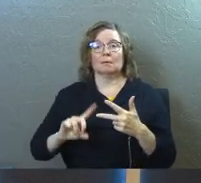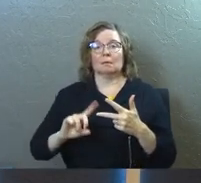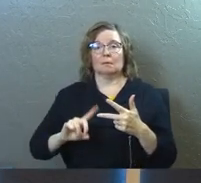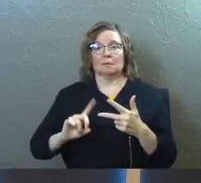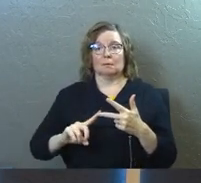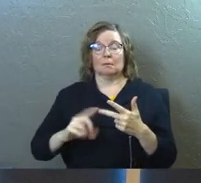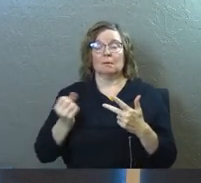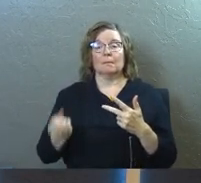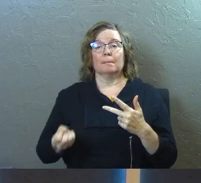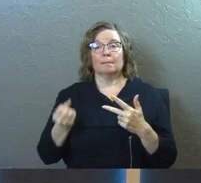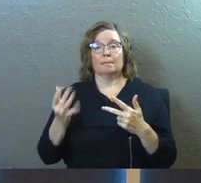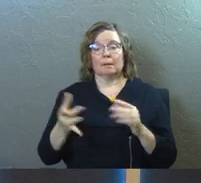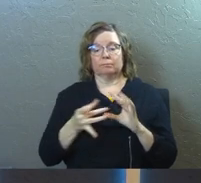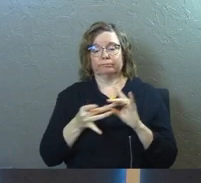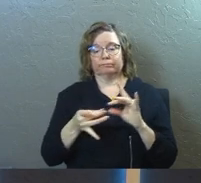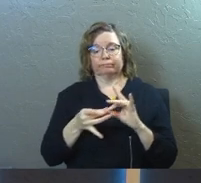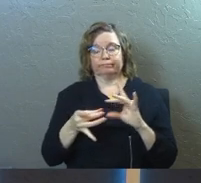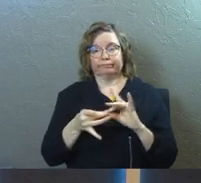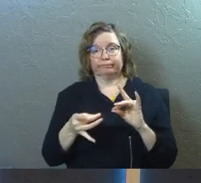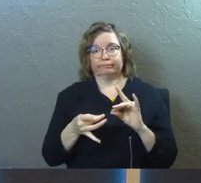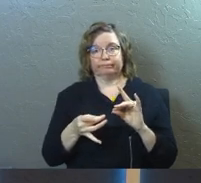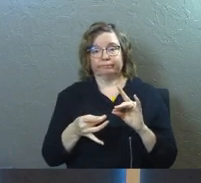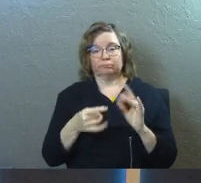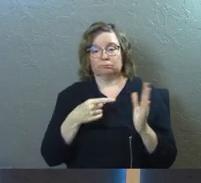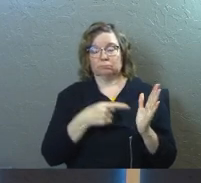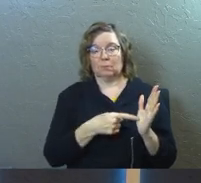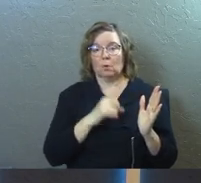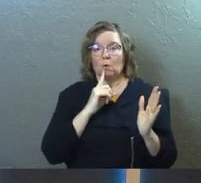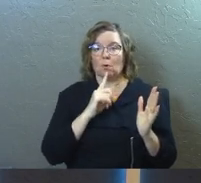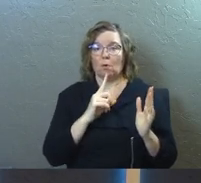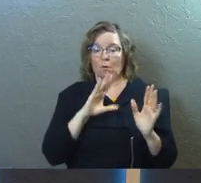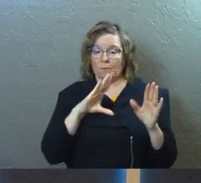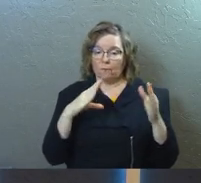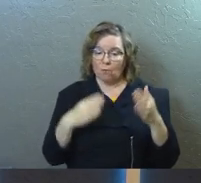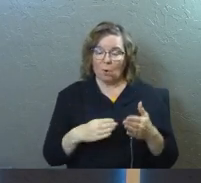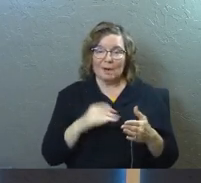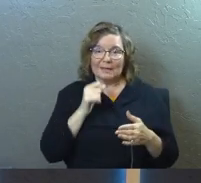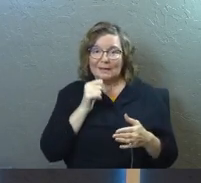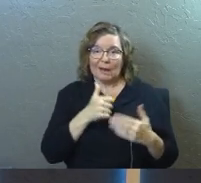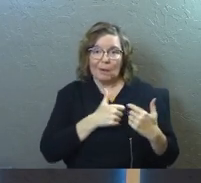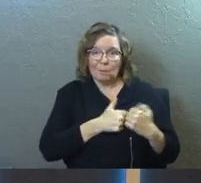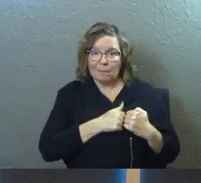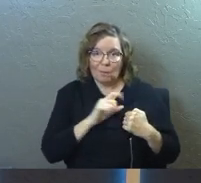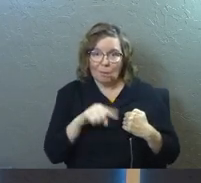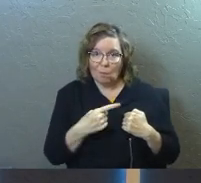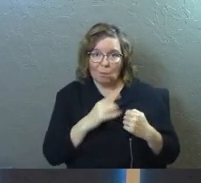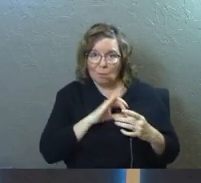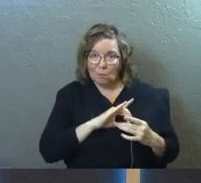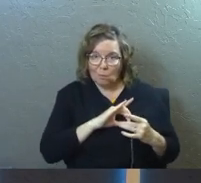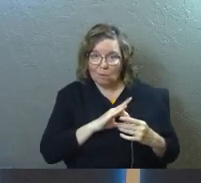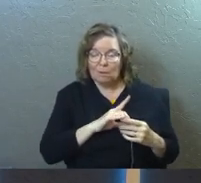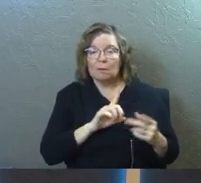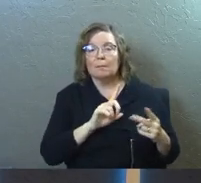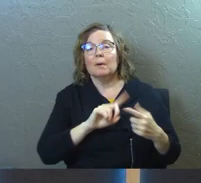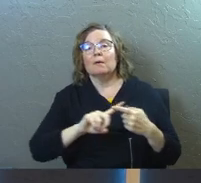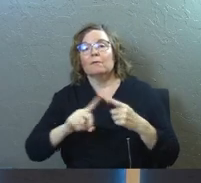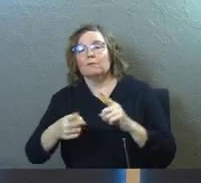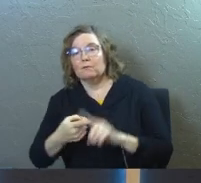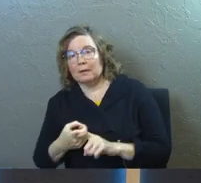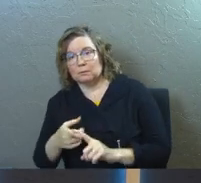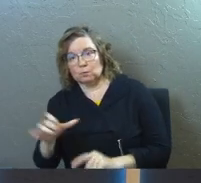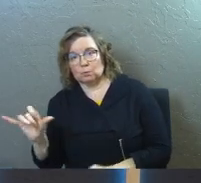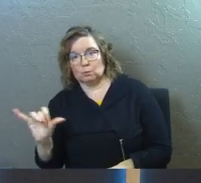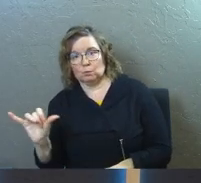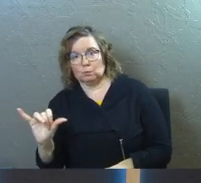say is that many of these passages, even in the original context, are very focused not just on romantic relationships, but on friendships.